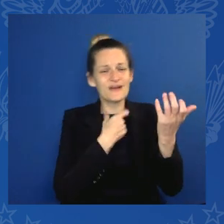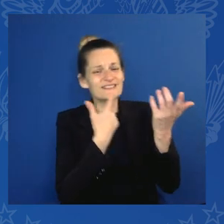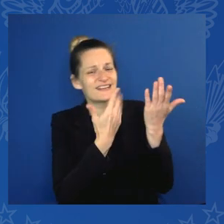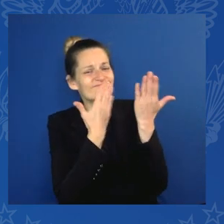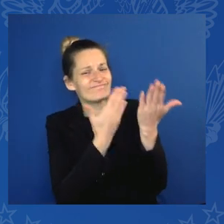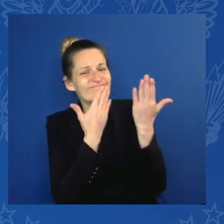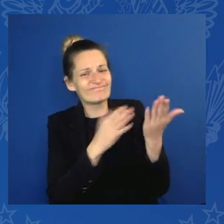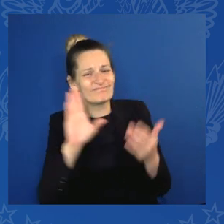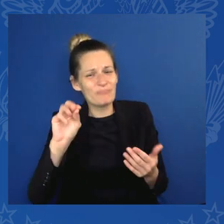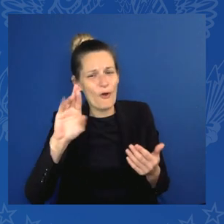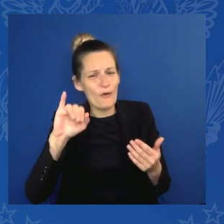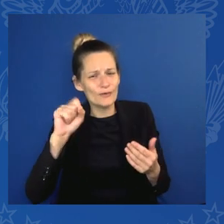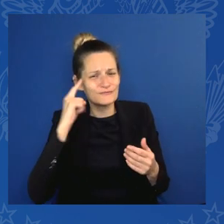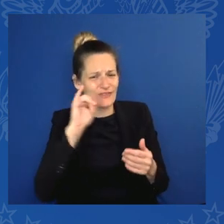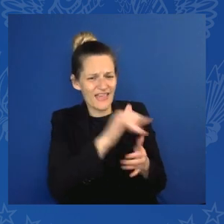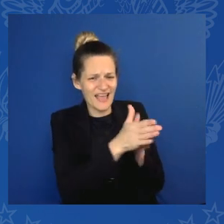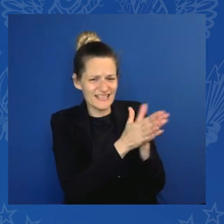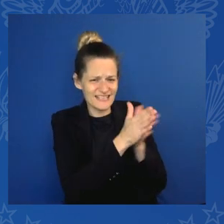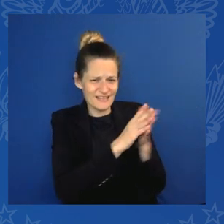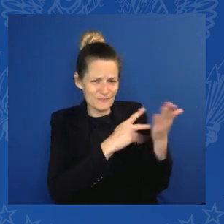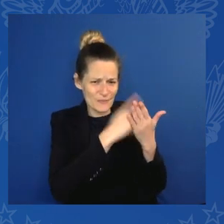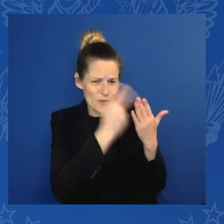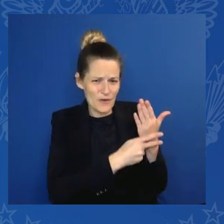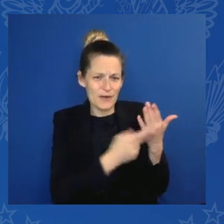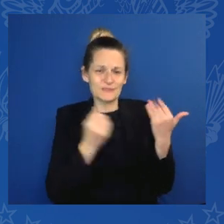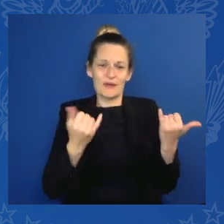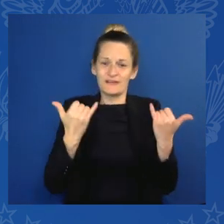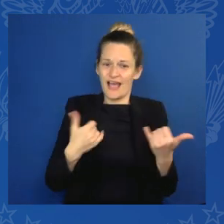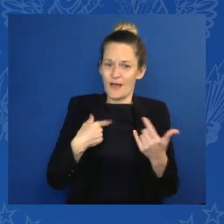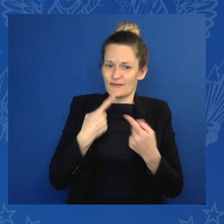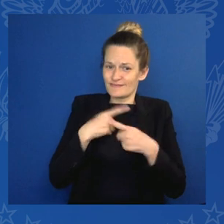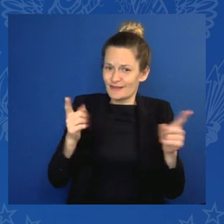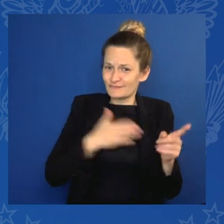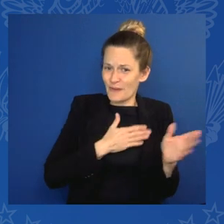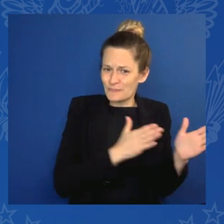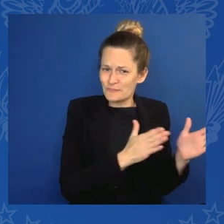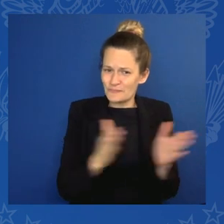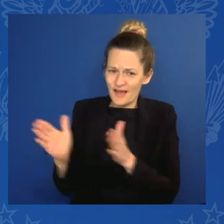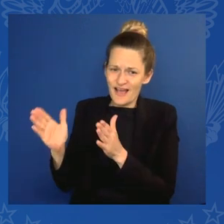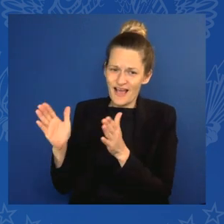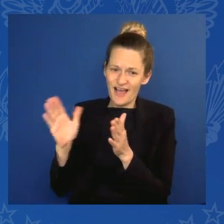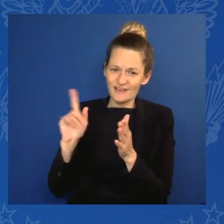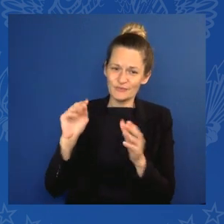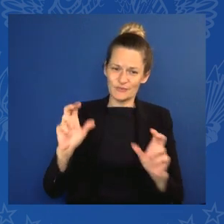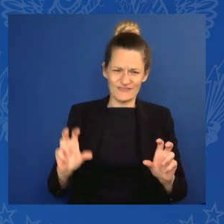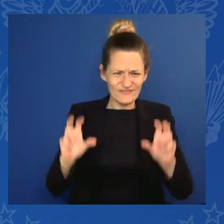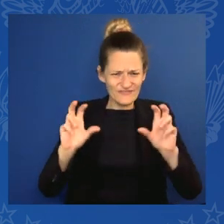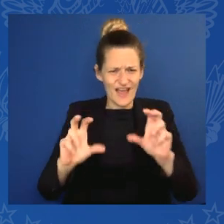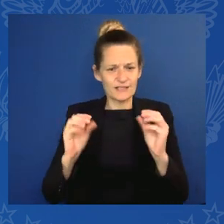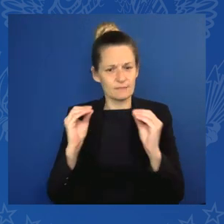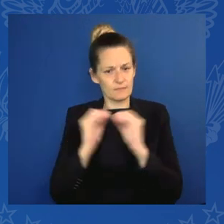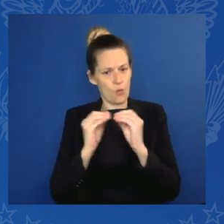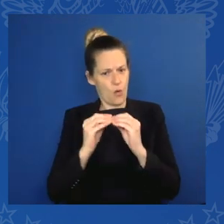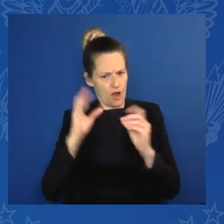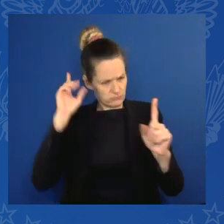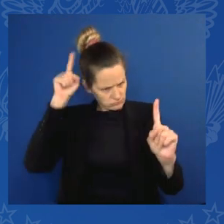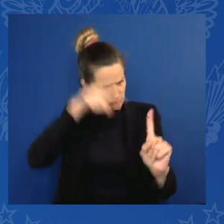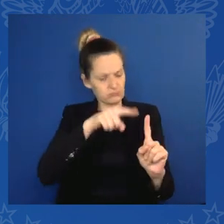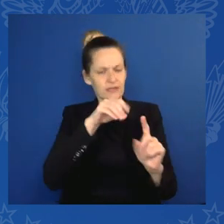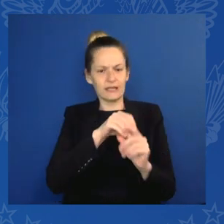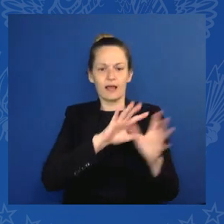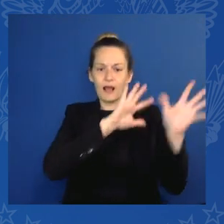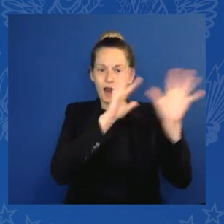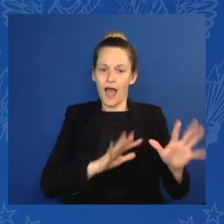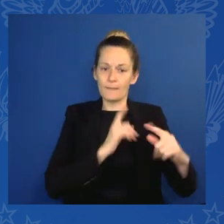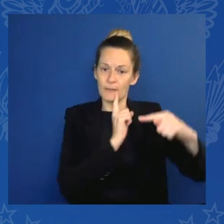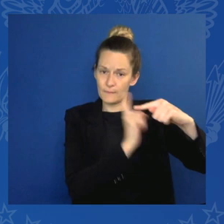investments in climate-positive infrastructure. This was our response to the commitment we made at Carbis